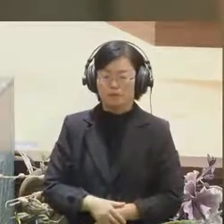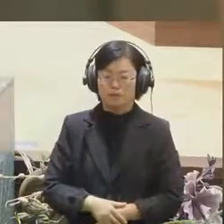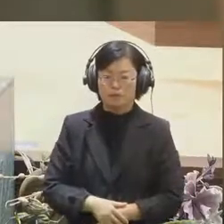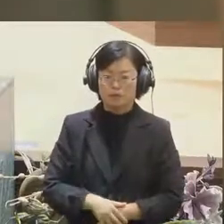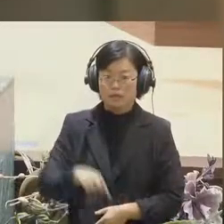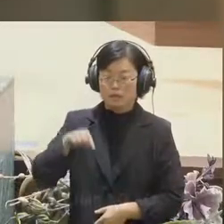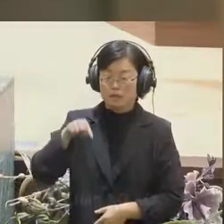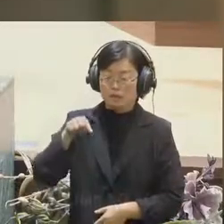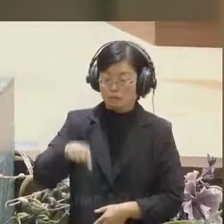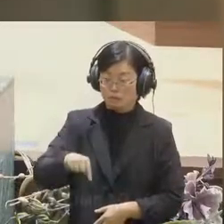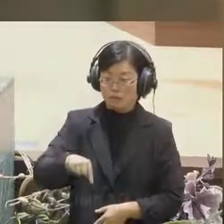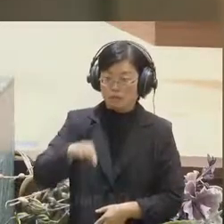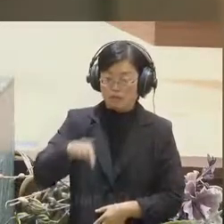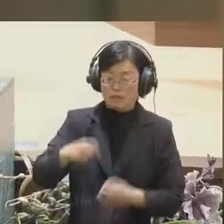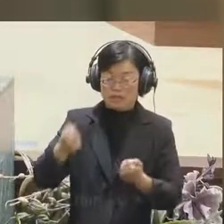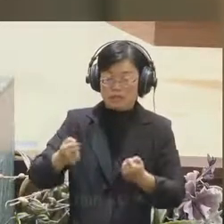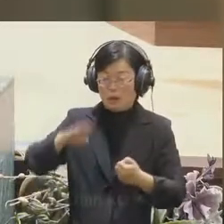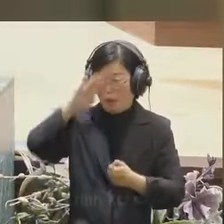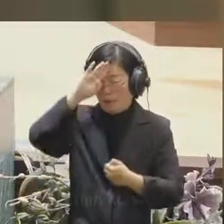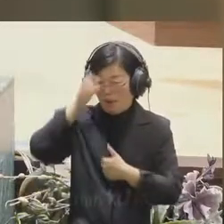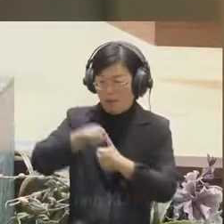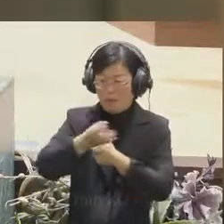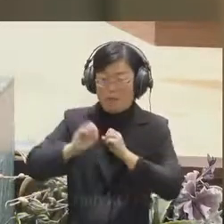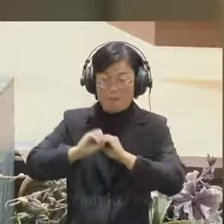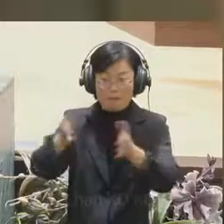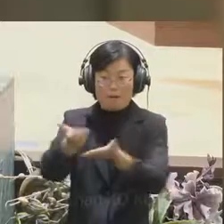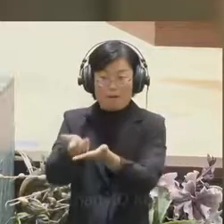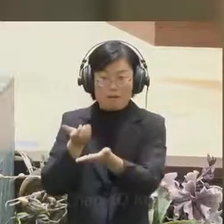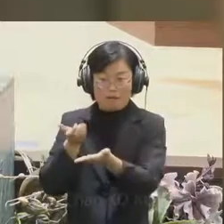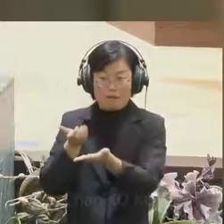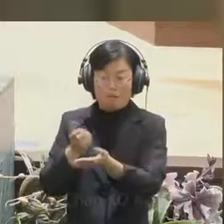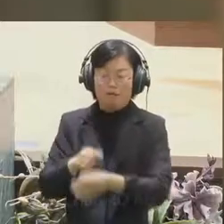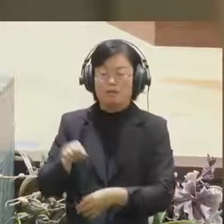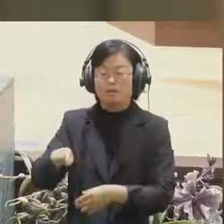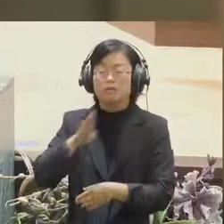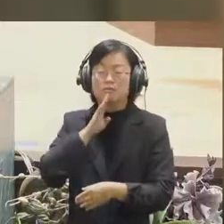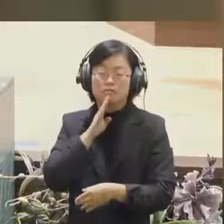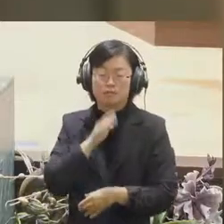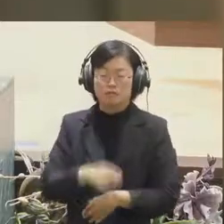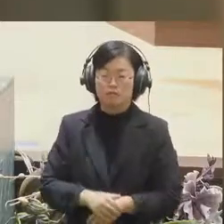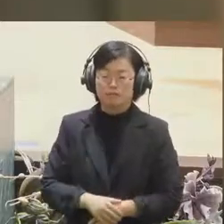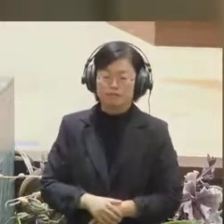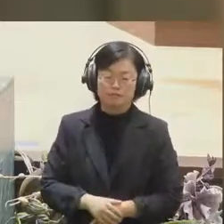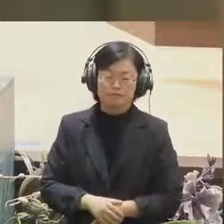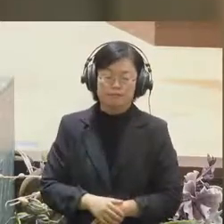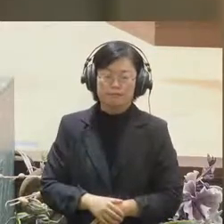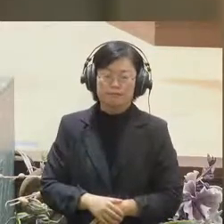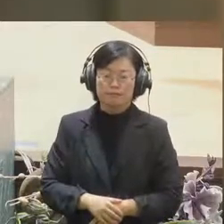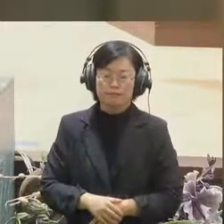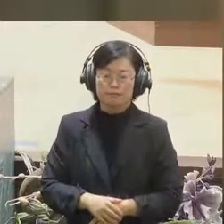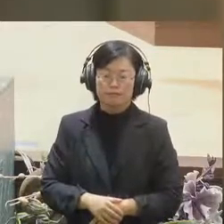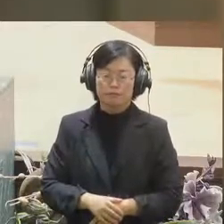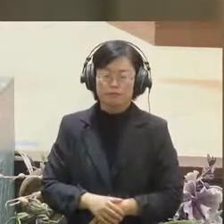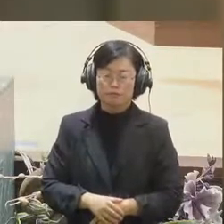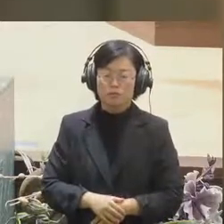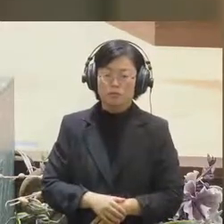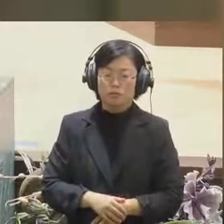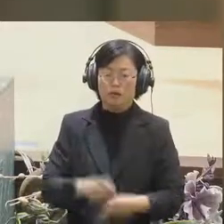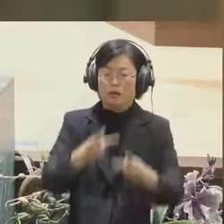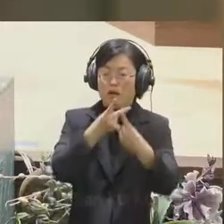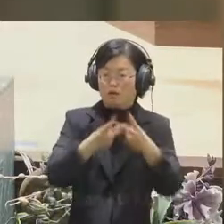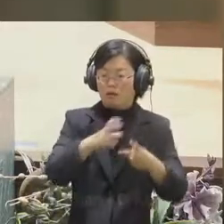Since we skipped the forms and the input directly into the spreadsheet